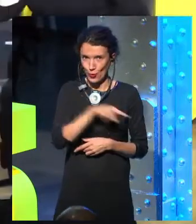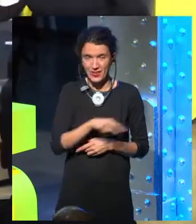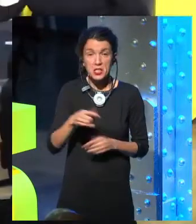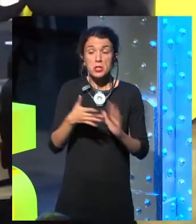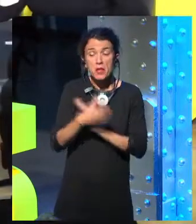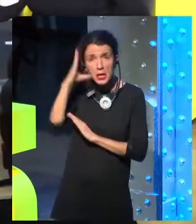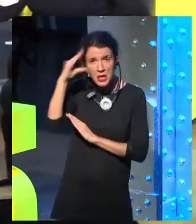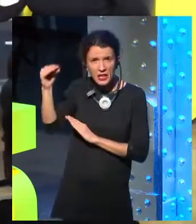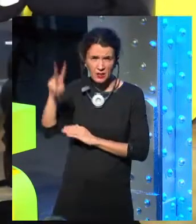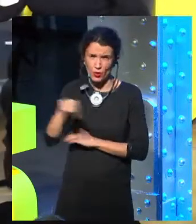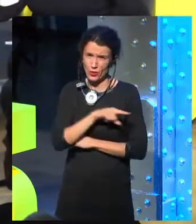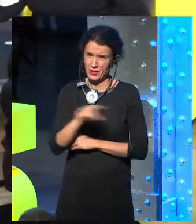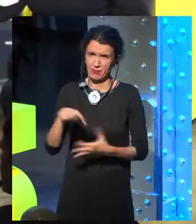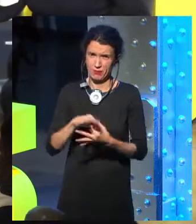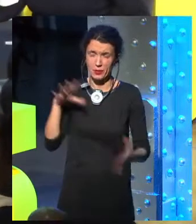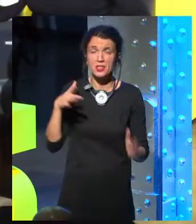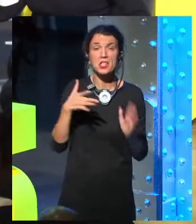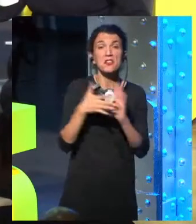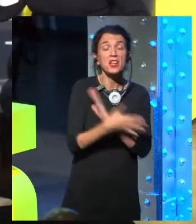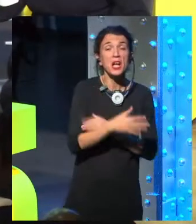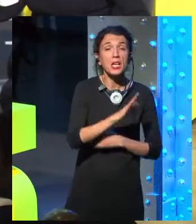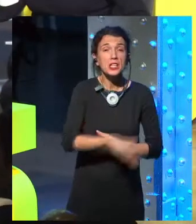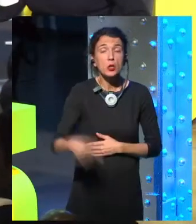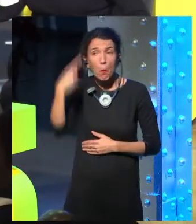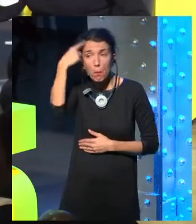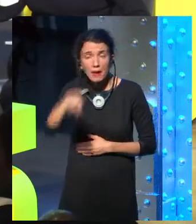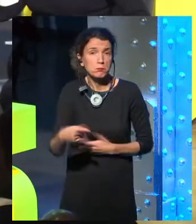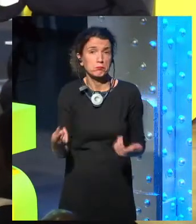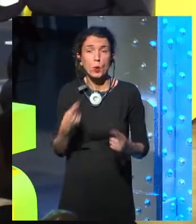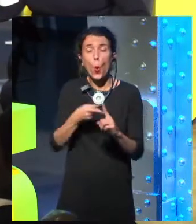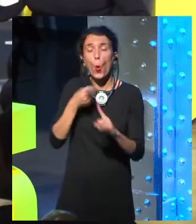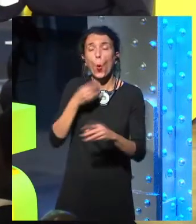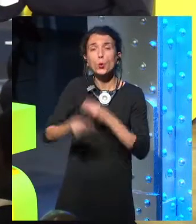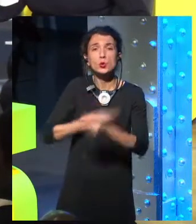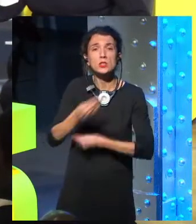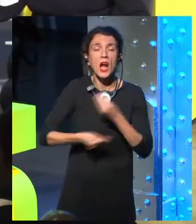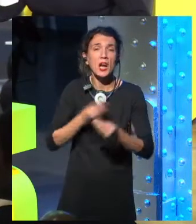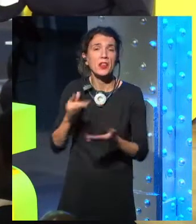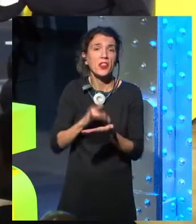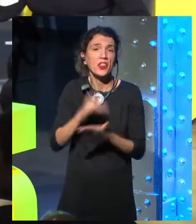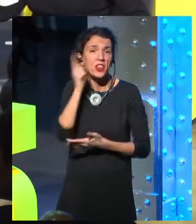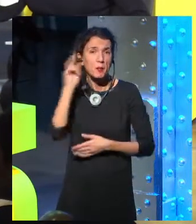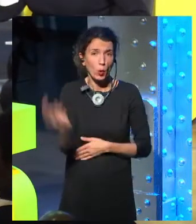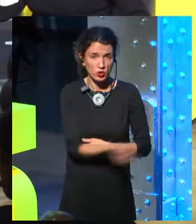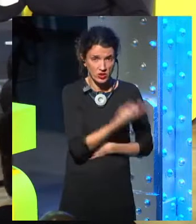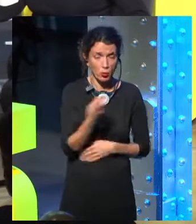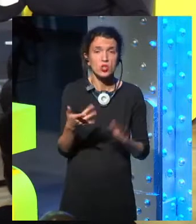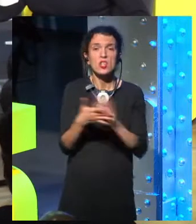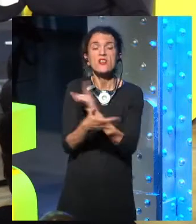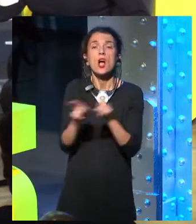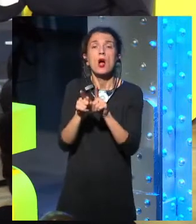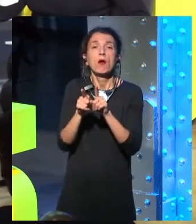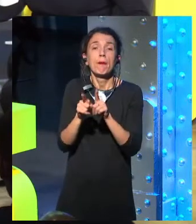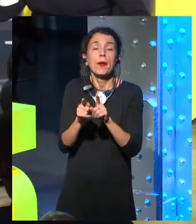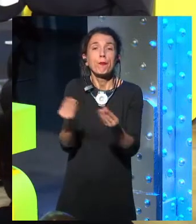a two-dimensional screen, and they're not developing the corneal depth in their eyes that they need to perceive outside